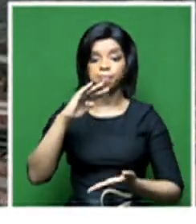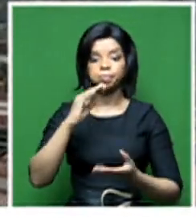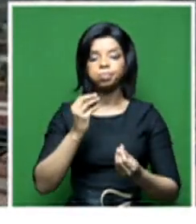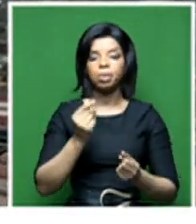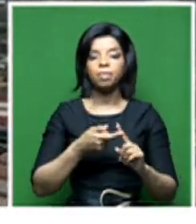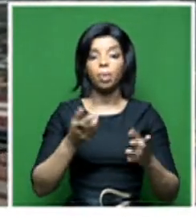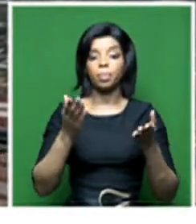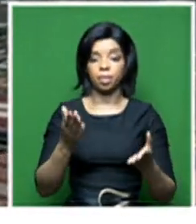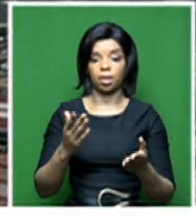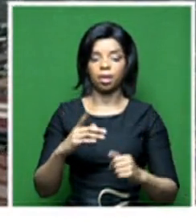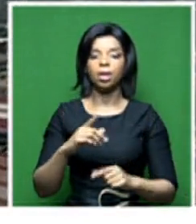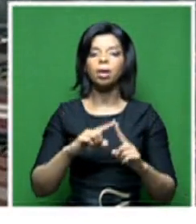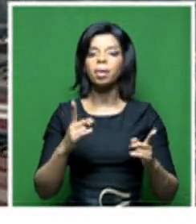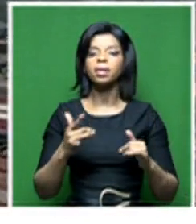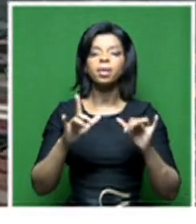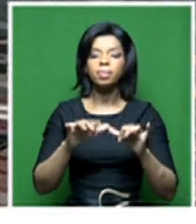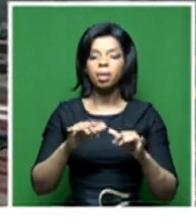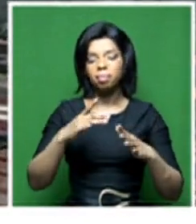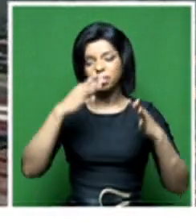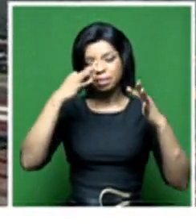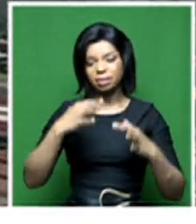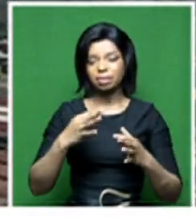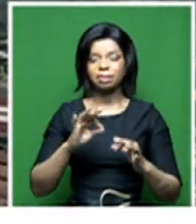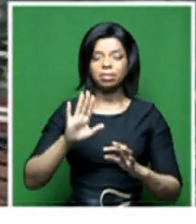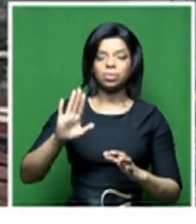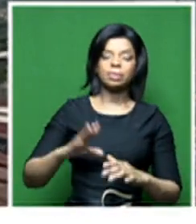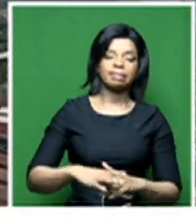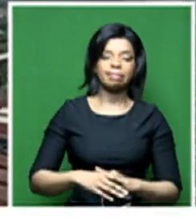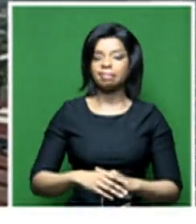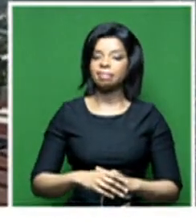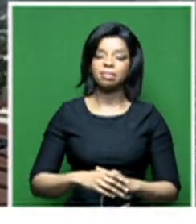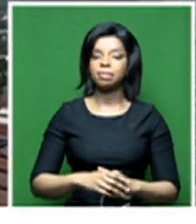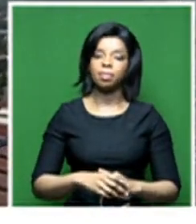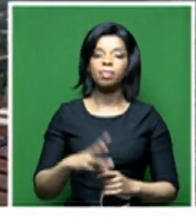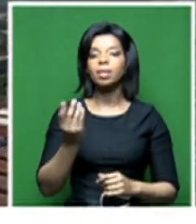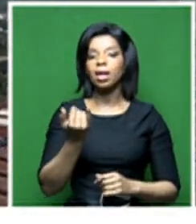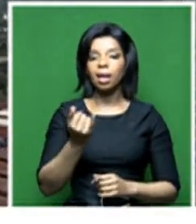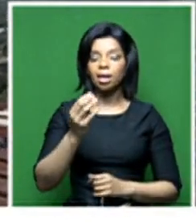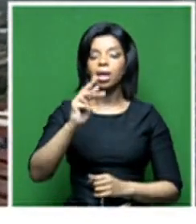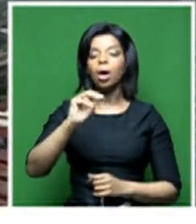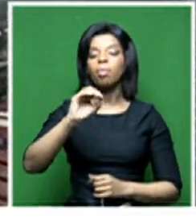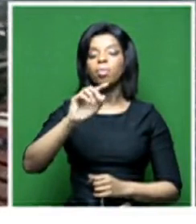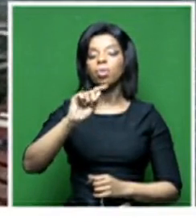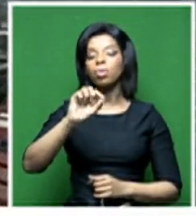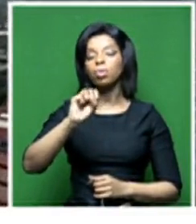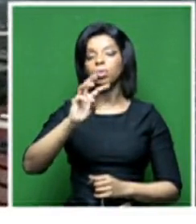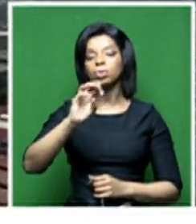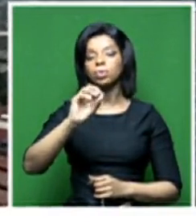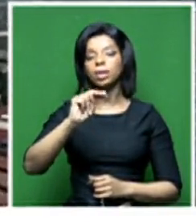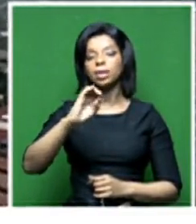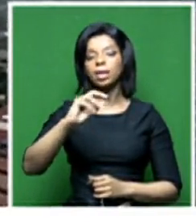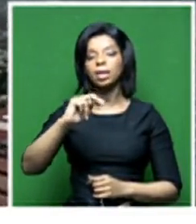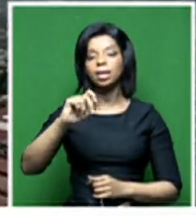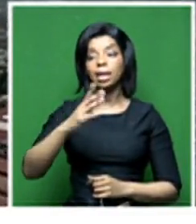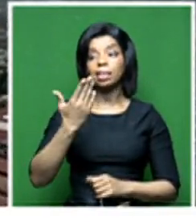of the poor decisions. I don't have to remind you about the Claudia Monsoneng era, which lost a lot of revenue